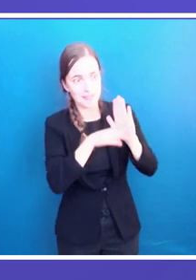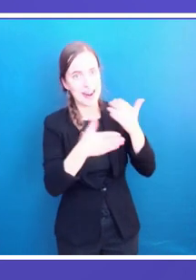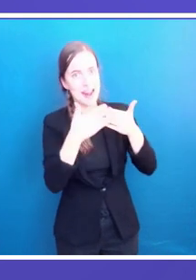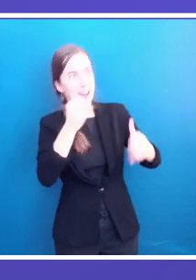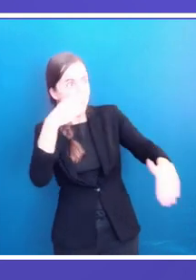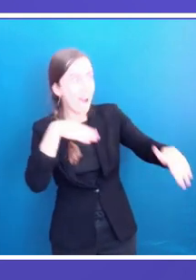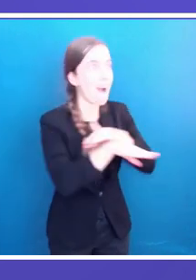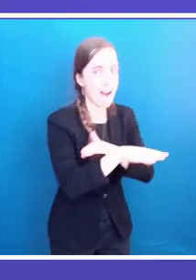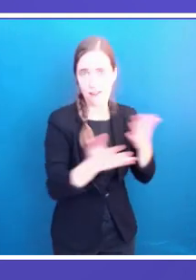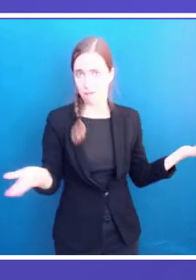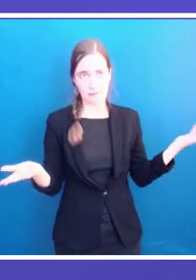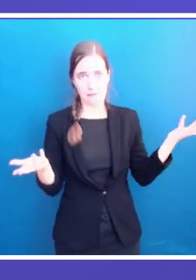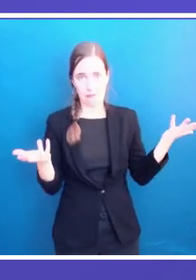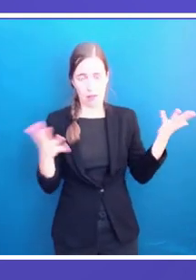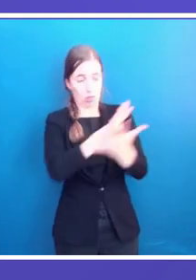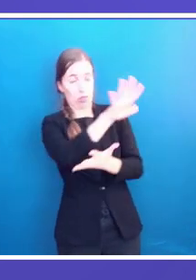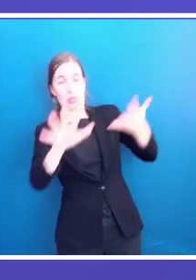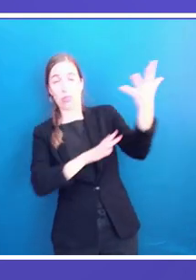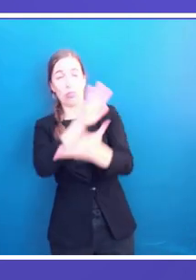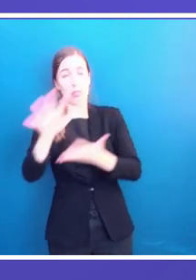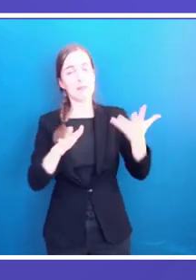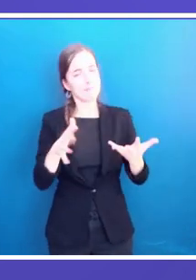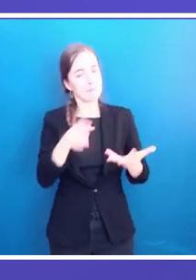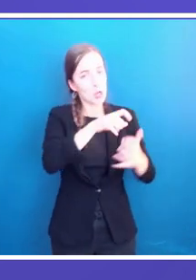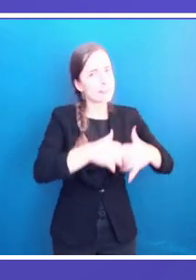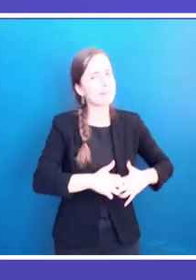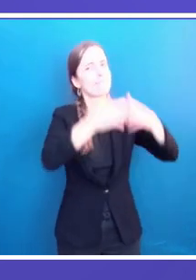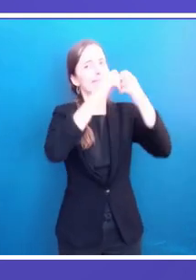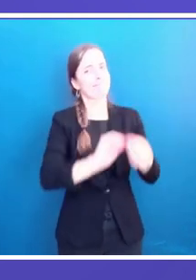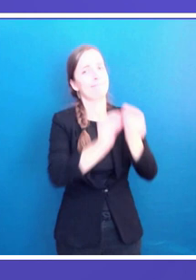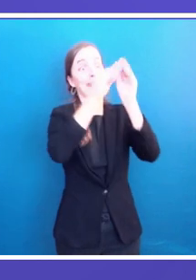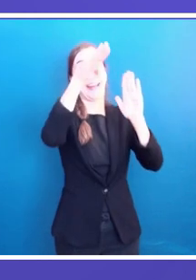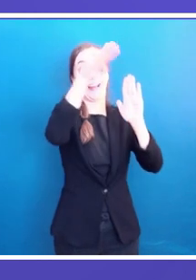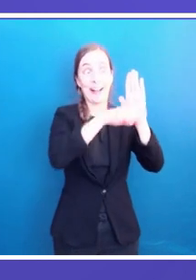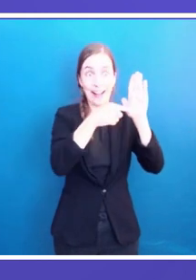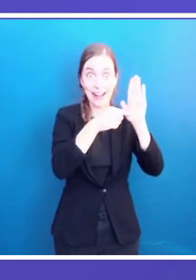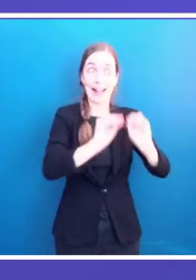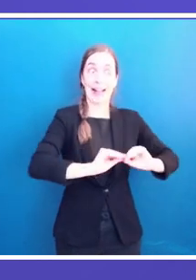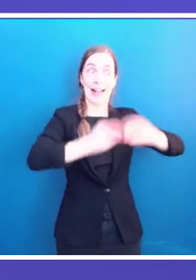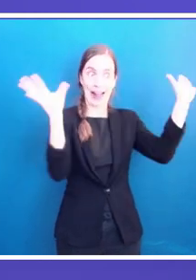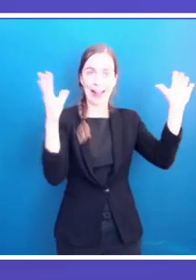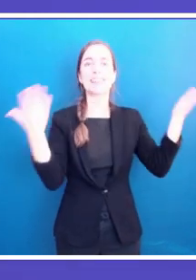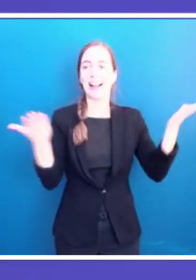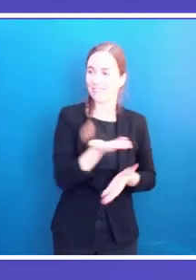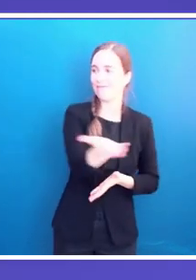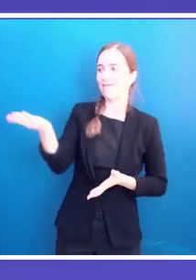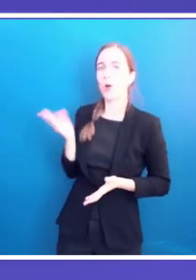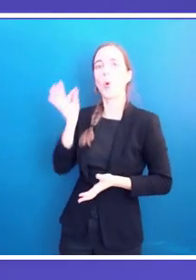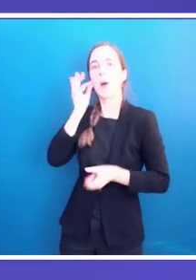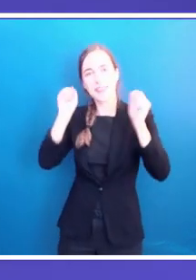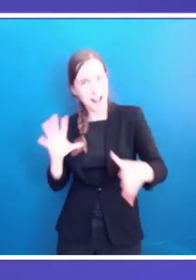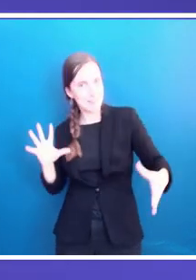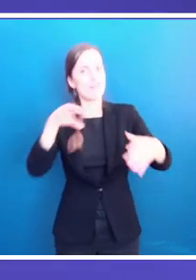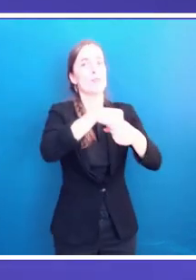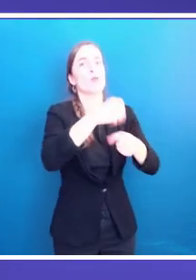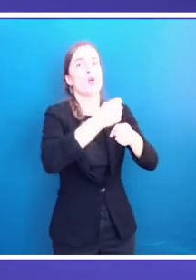women in politics, if we want more women leading enterprises, we need to change how we see